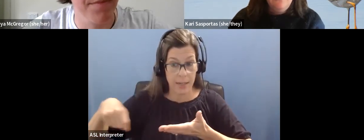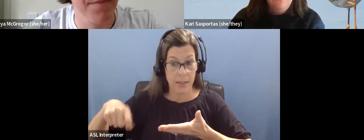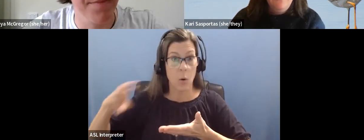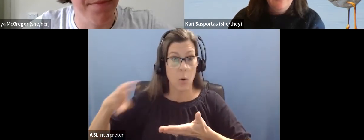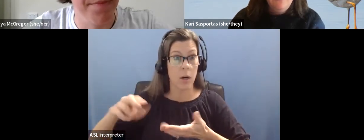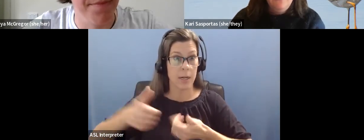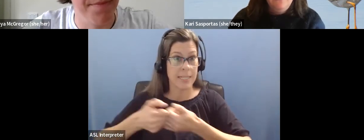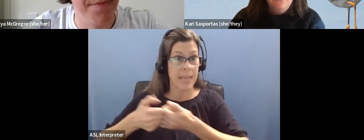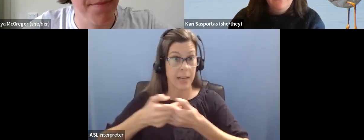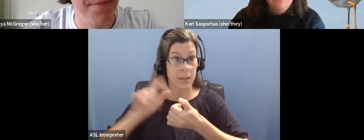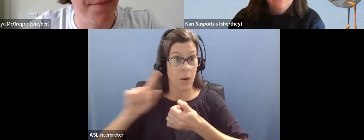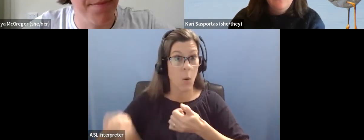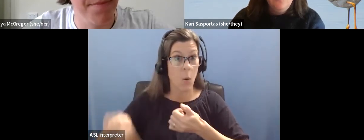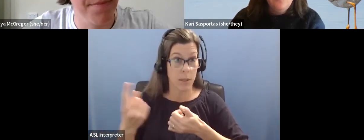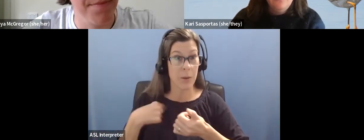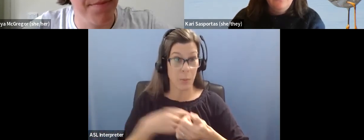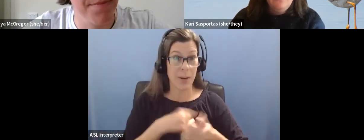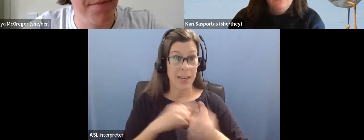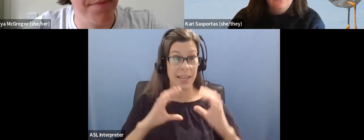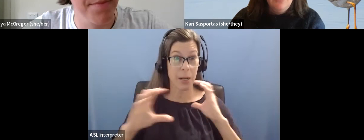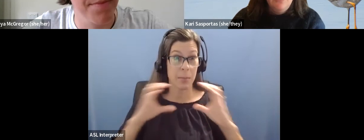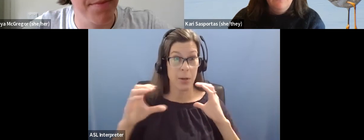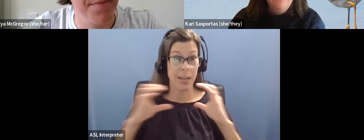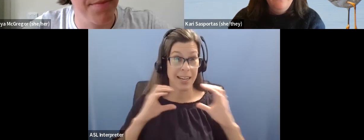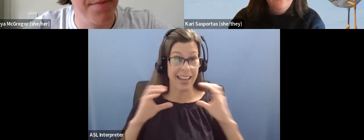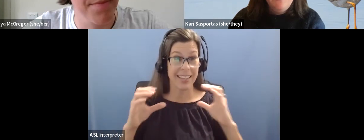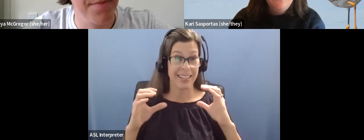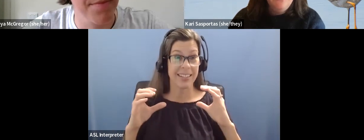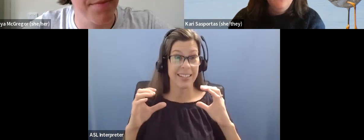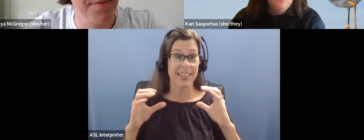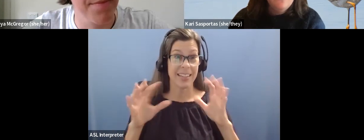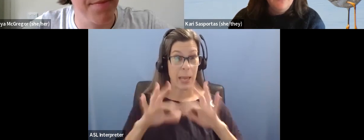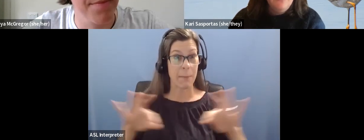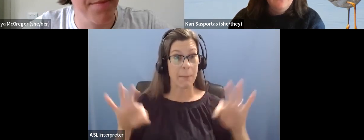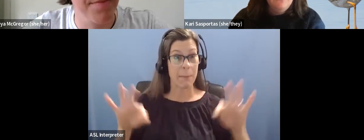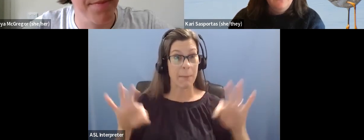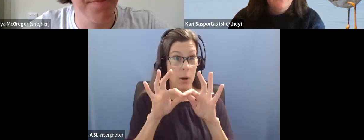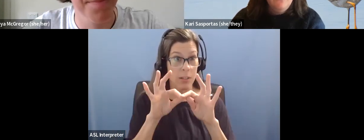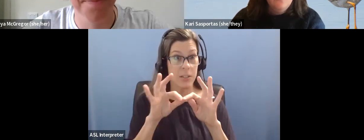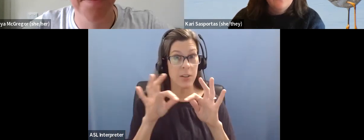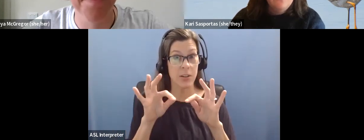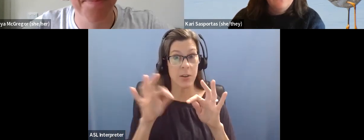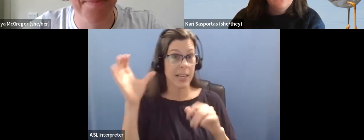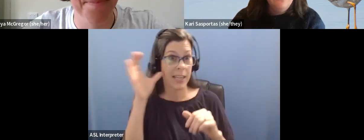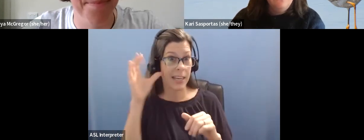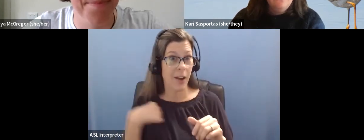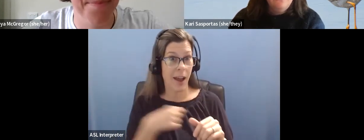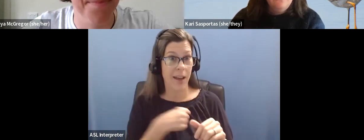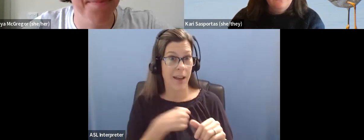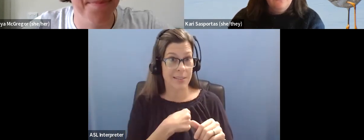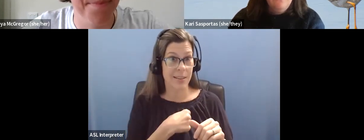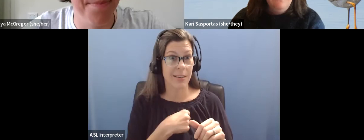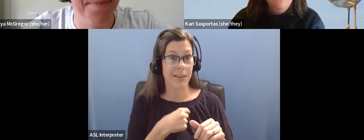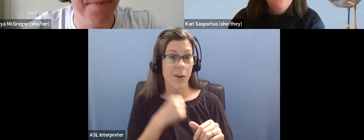Um, and, and I think it's important, um, to take in what we're saying, um, or to consider it.